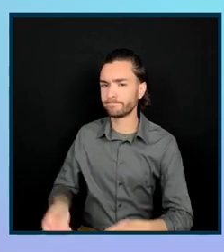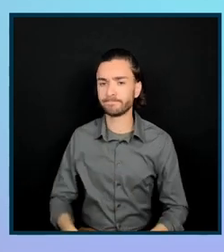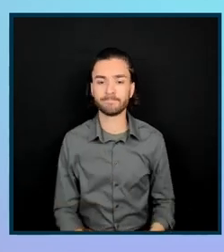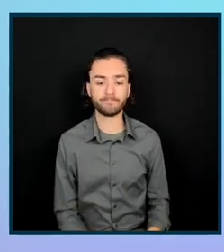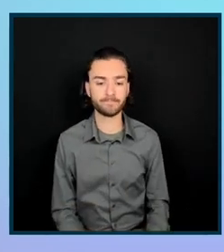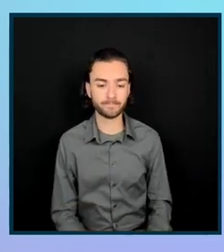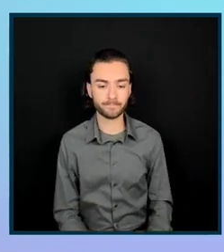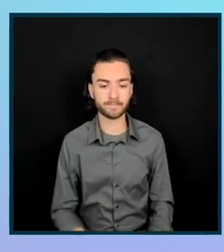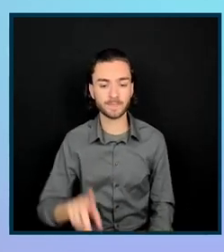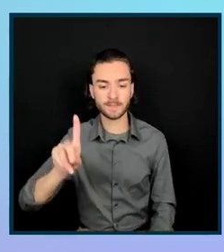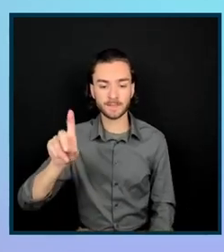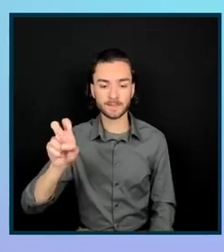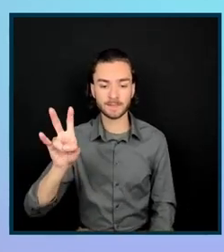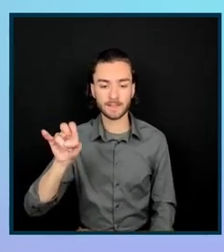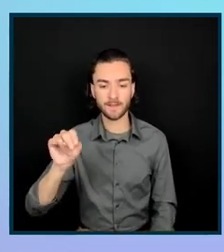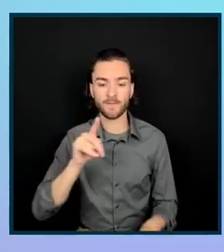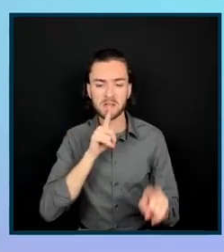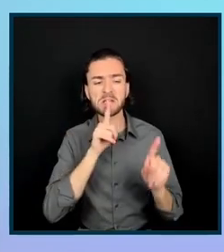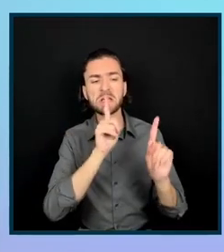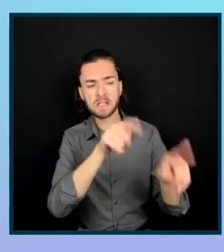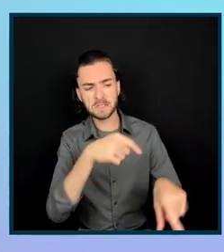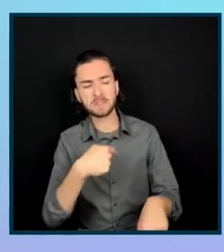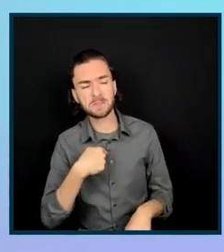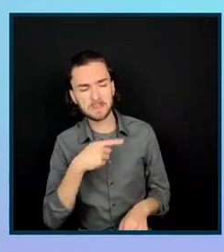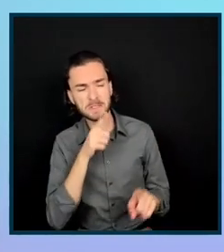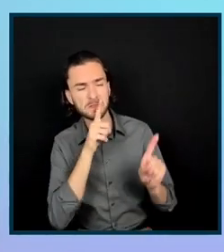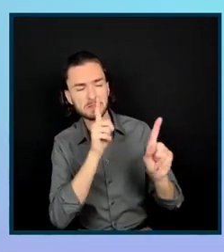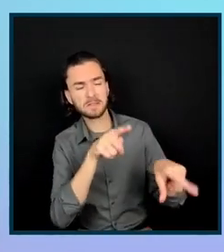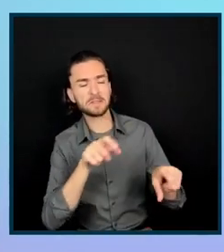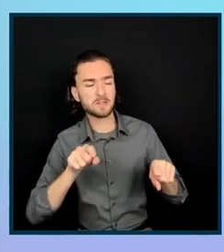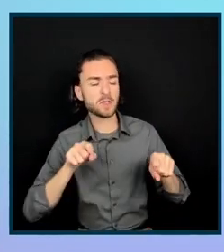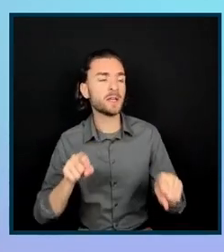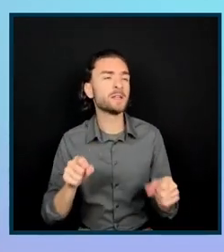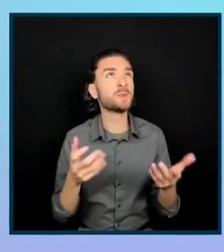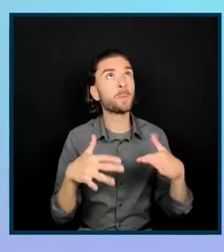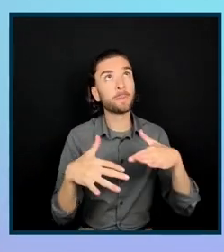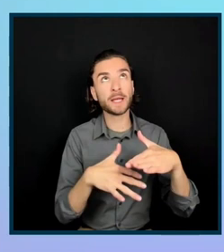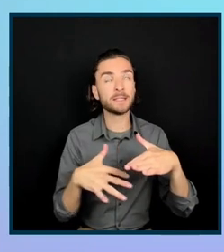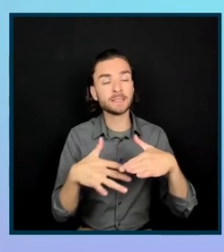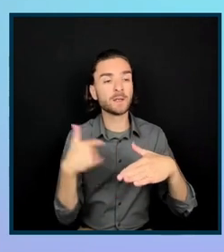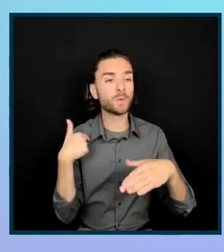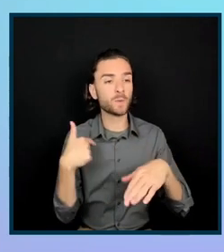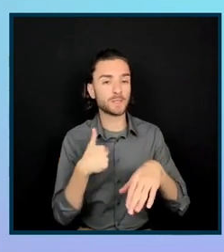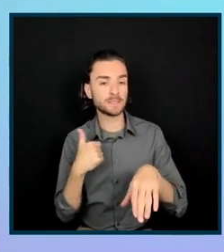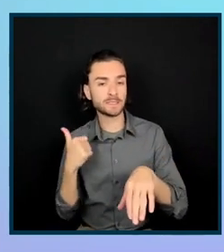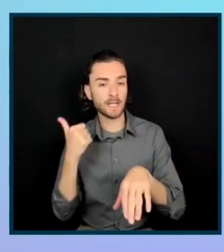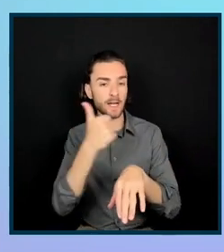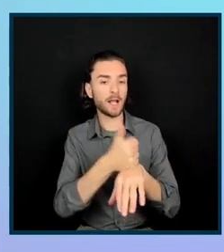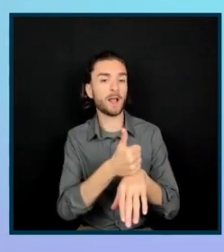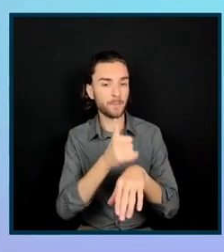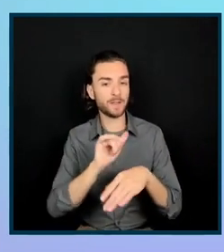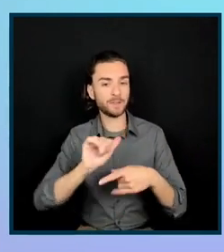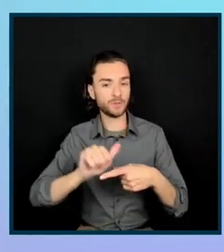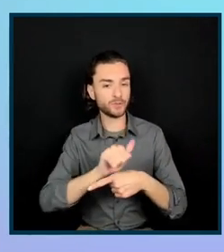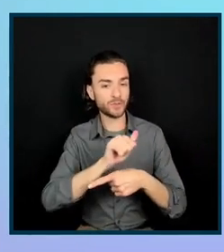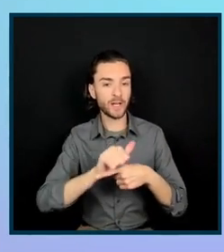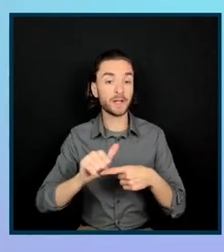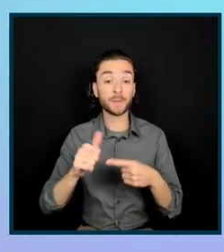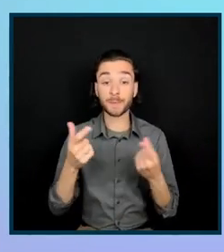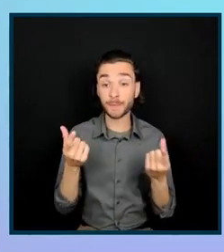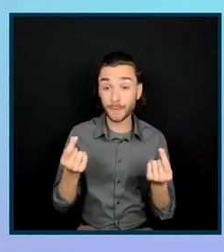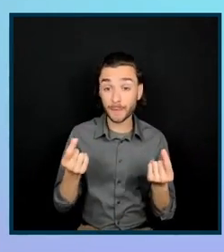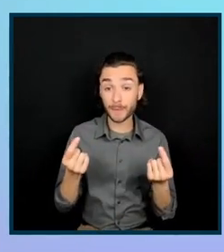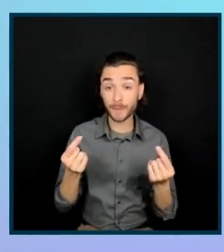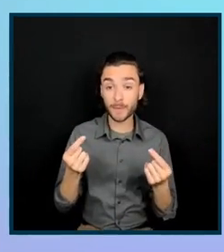I think I can take that one. So, basically, when we're setting up the training itself, we try to, you know, veer away